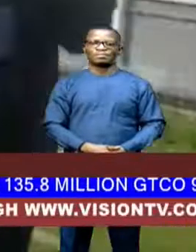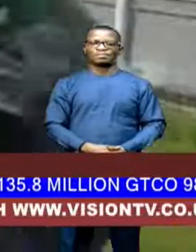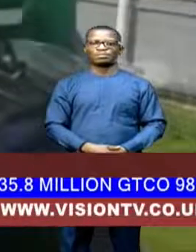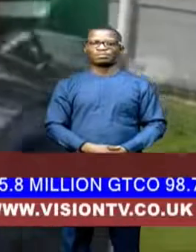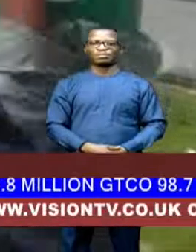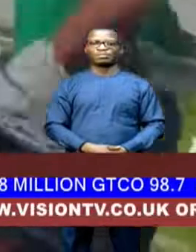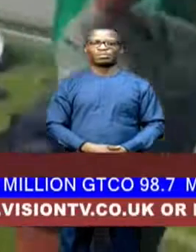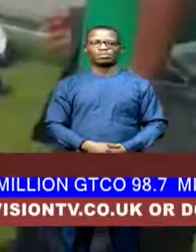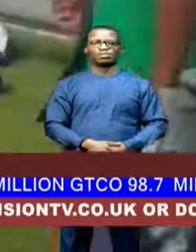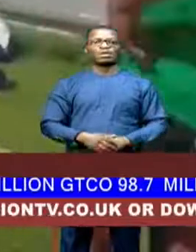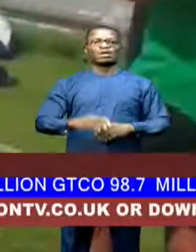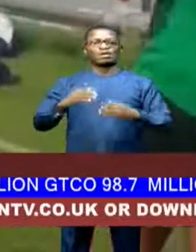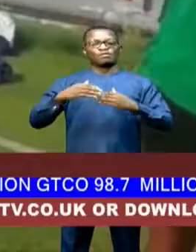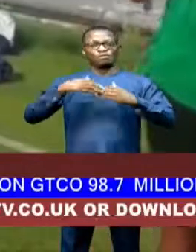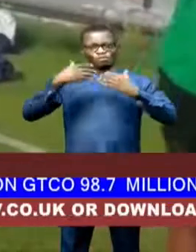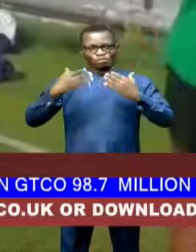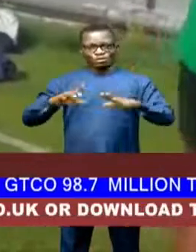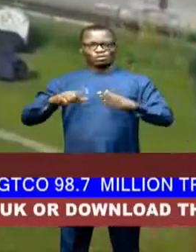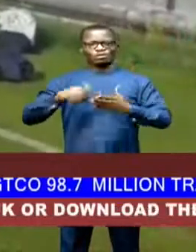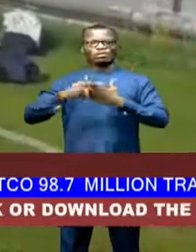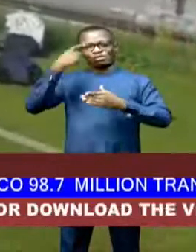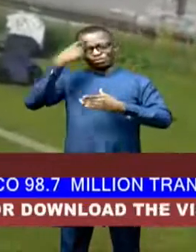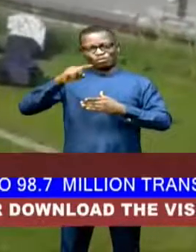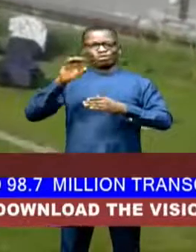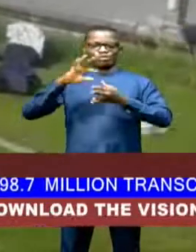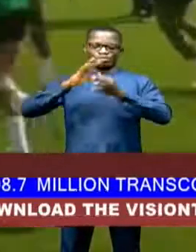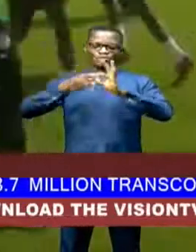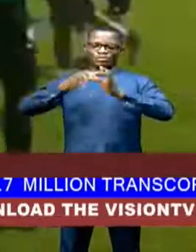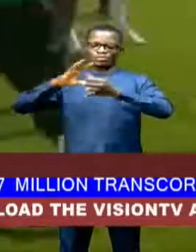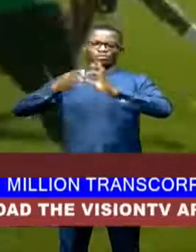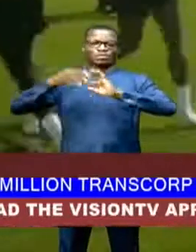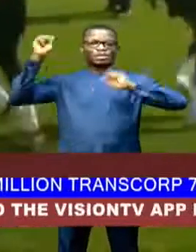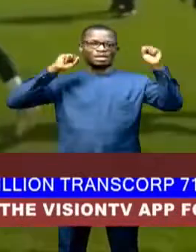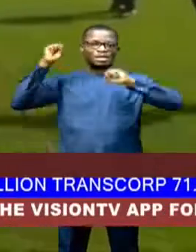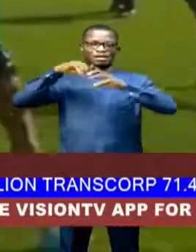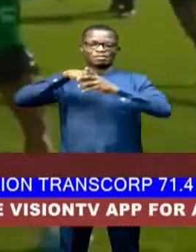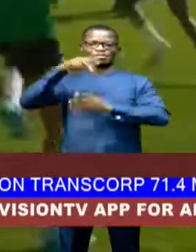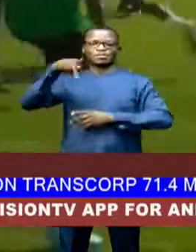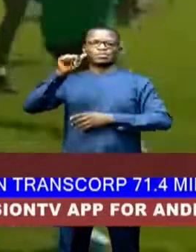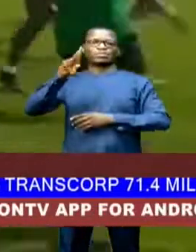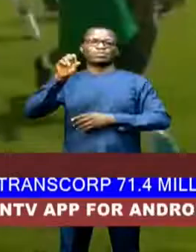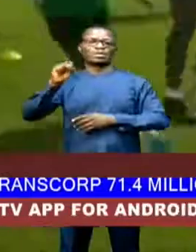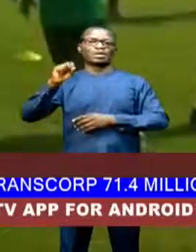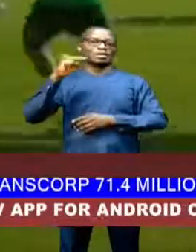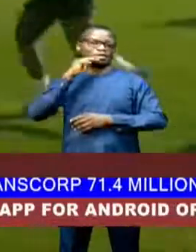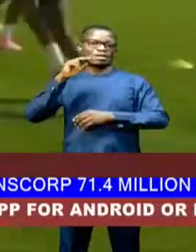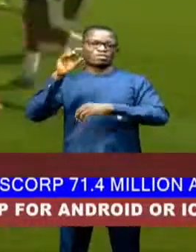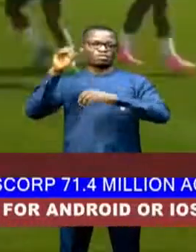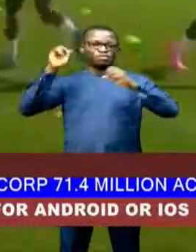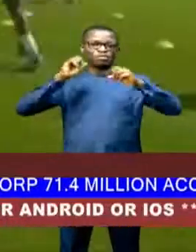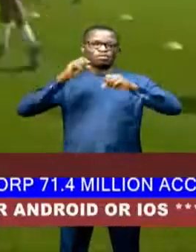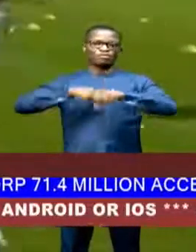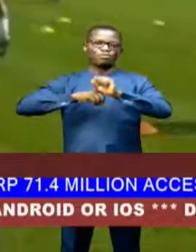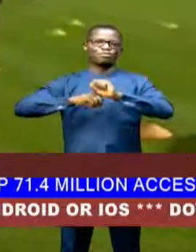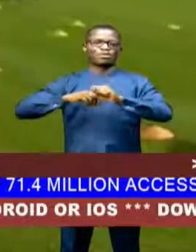After qualifying for the Olympic Games in Paris after 16 years the Nigerian Football Federation has concluded plans to organize two